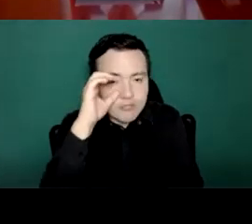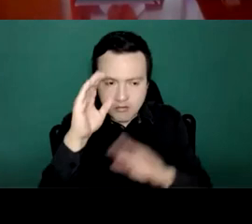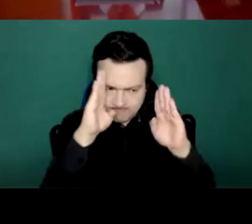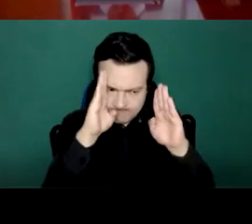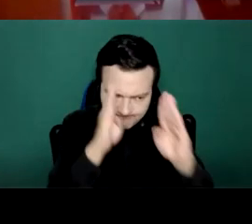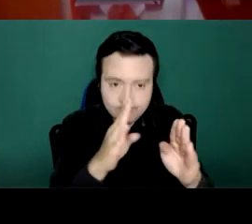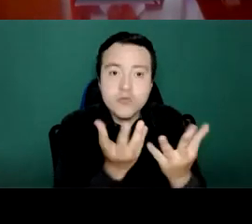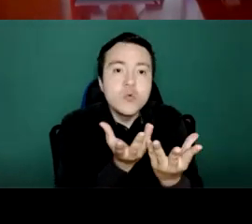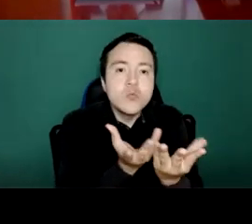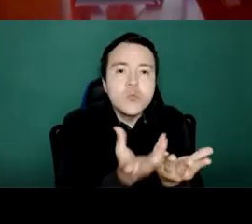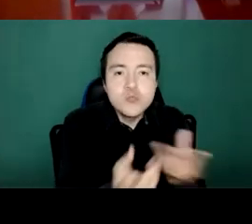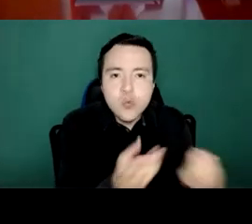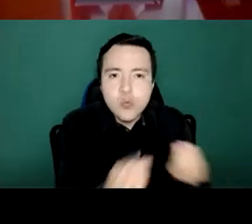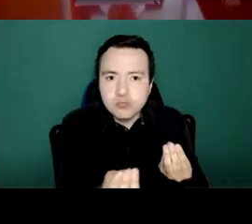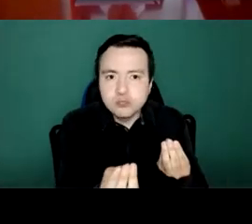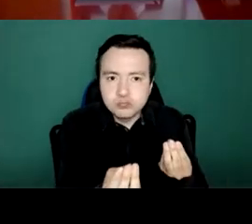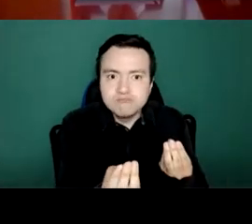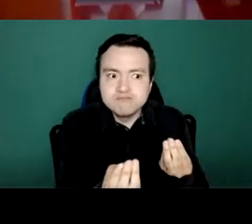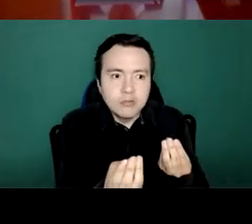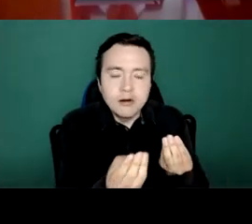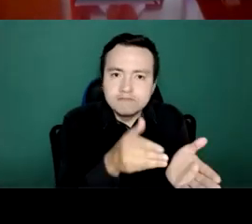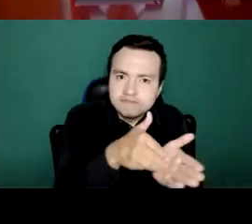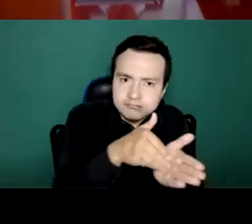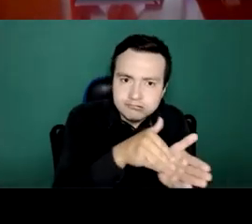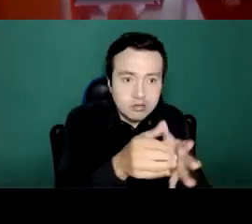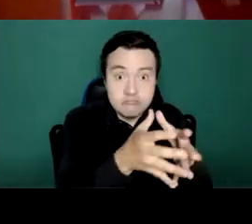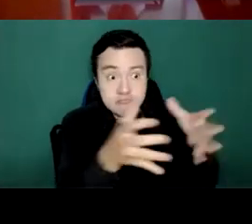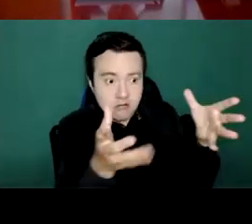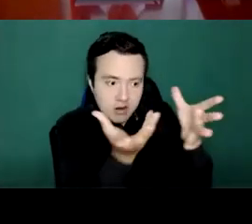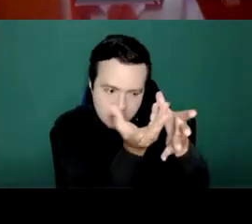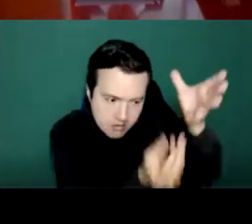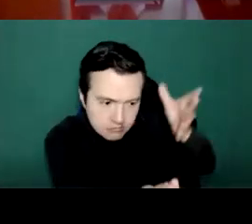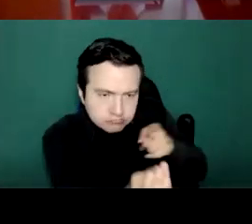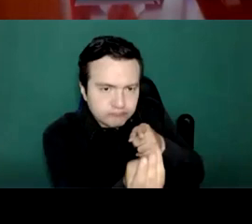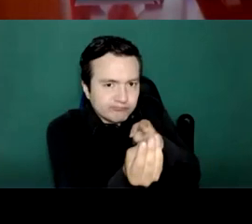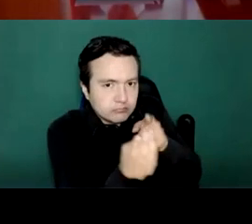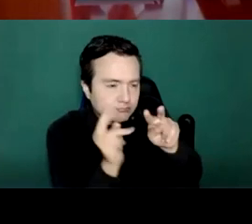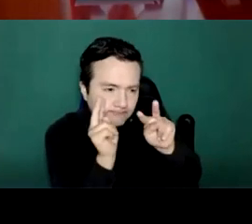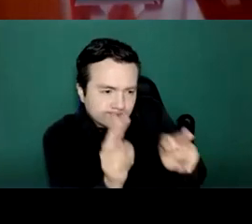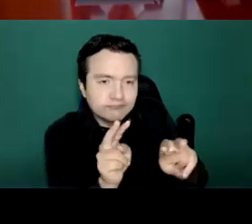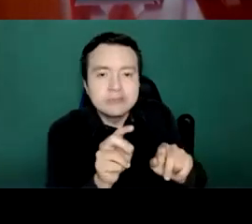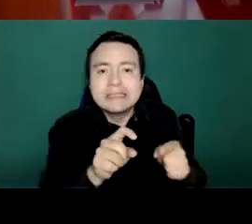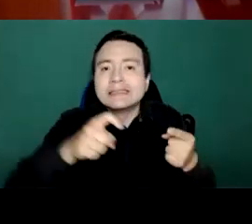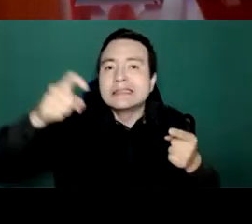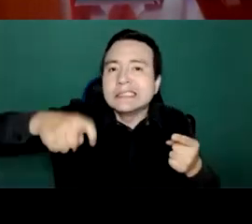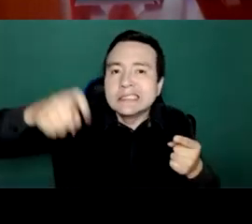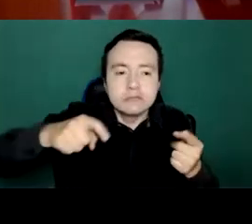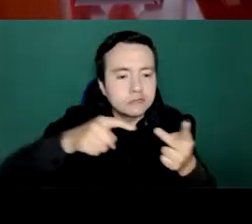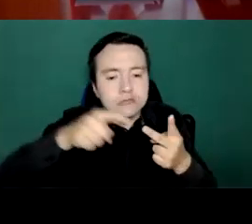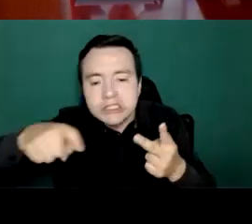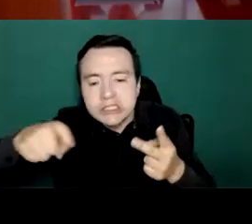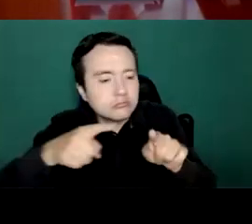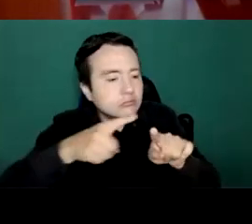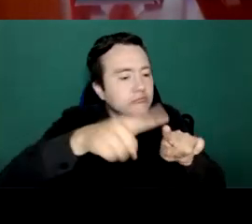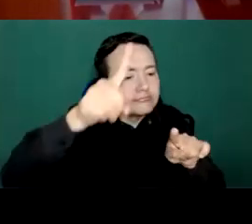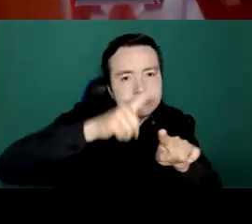The interventions we utilize for the elderly, isolated, in a long-stay home are going to be totally different to